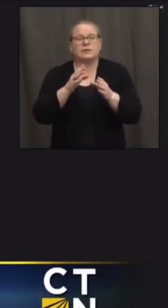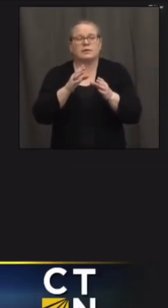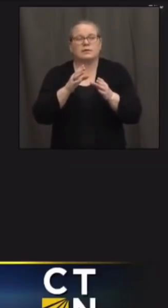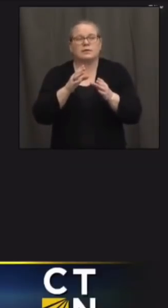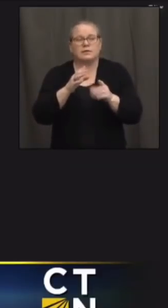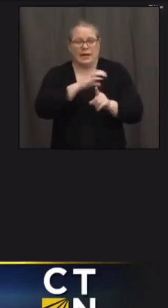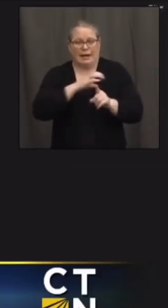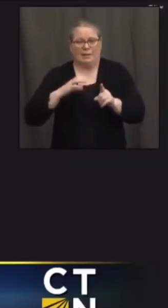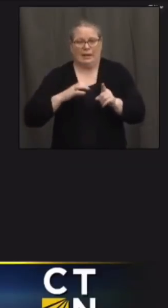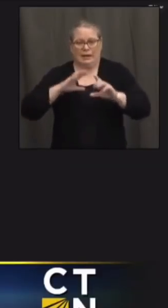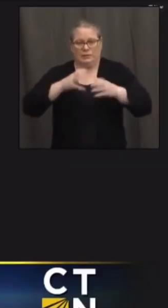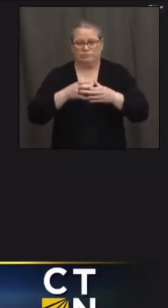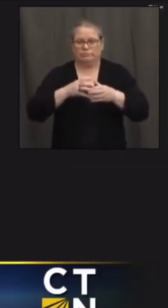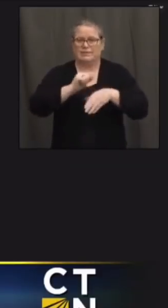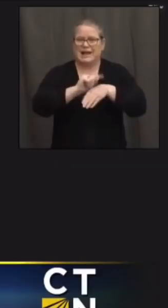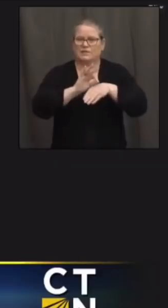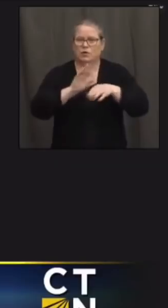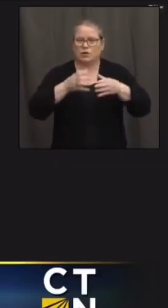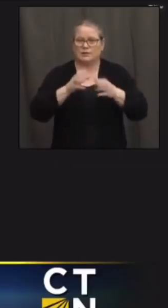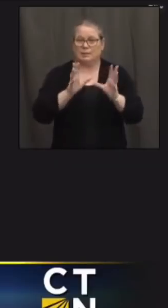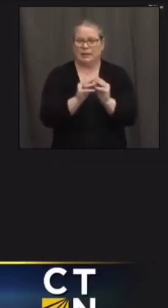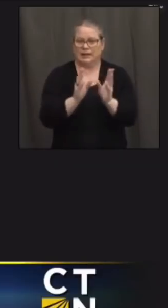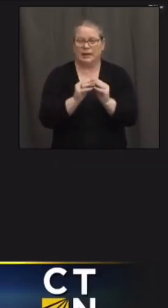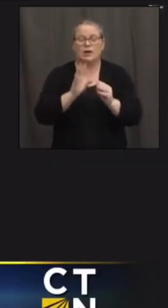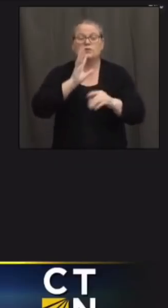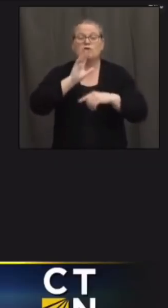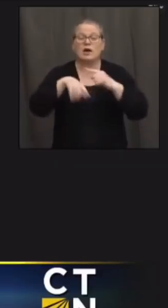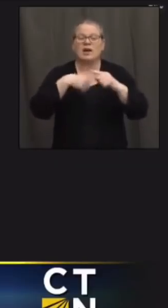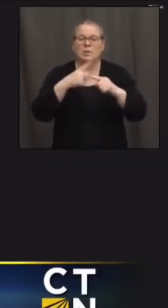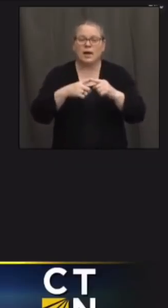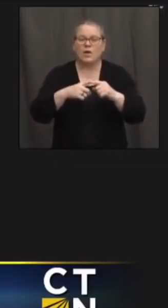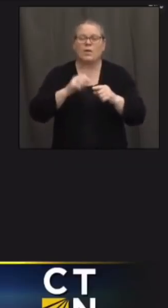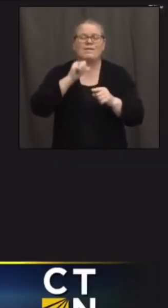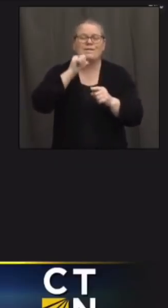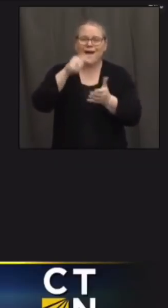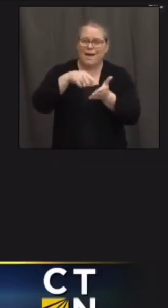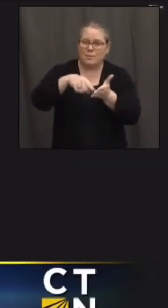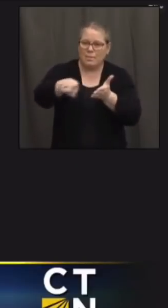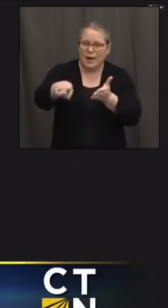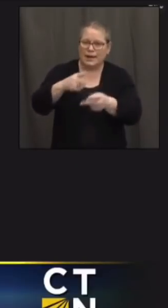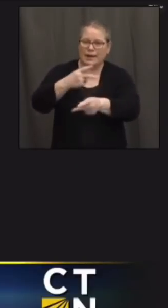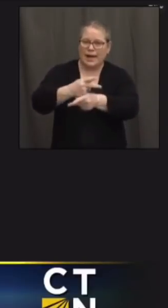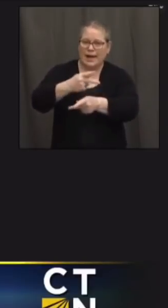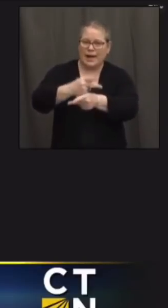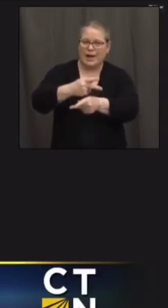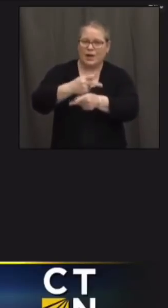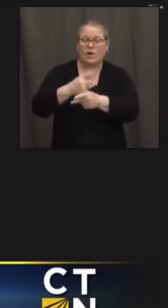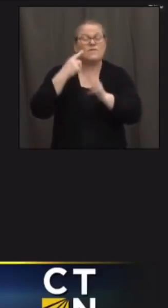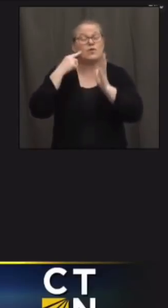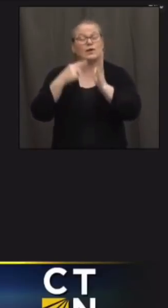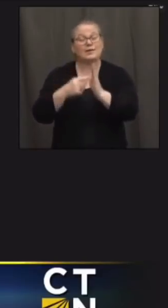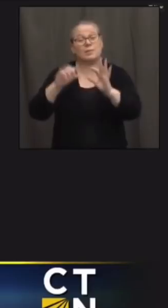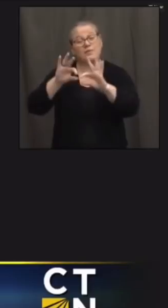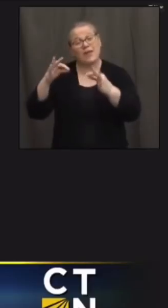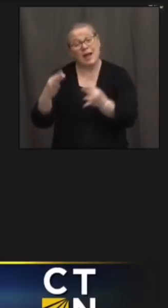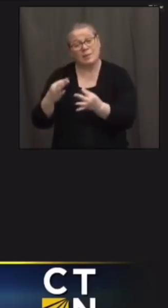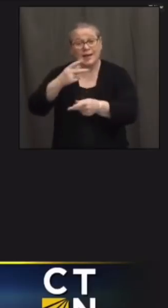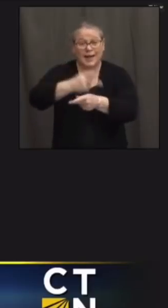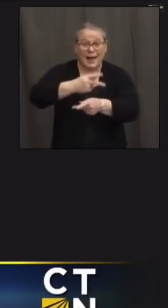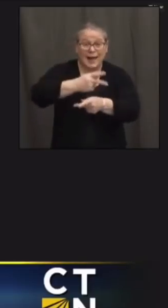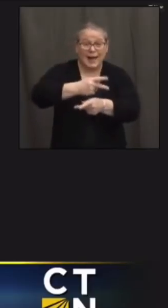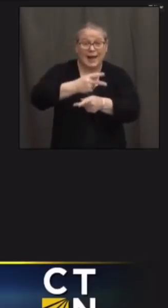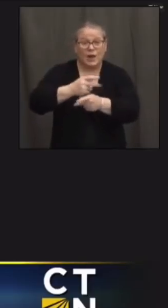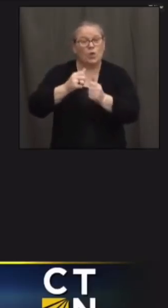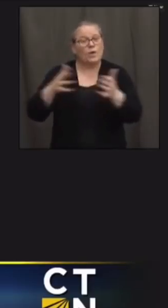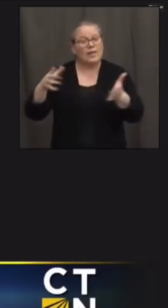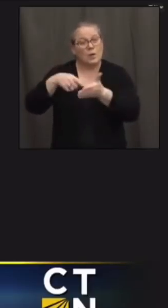people that might be a family member taking care of an elderly relative and including them in phase 1b under this latest plan uh where do